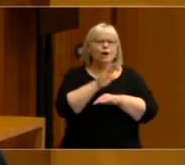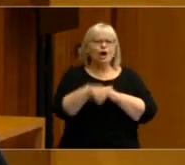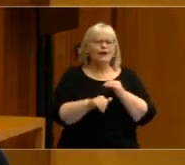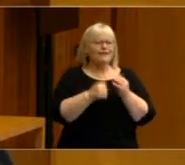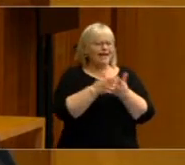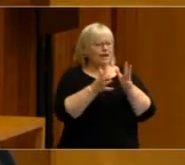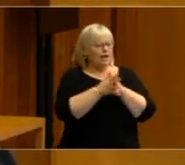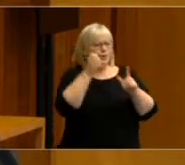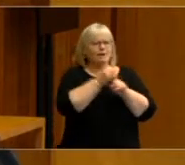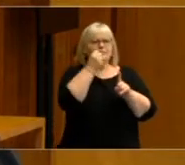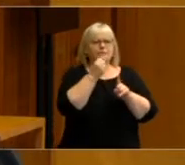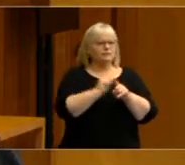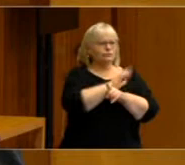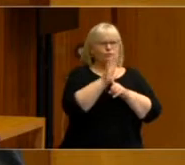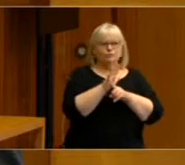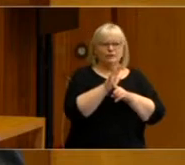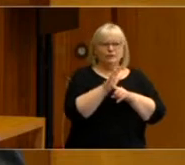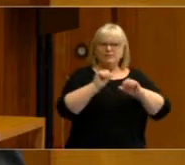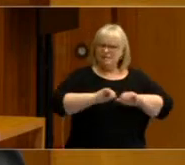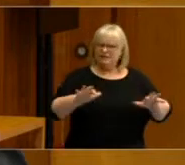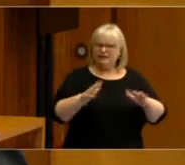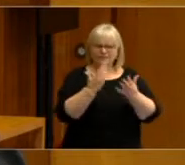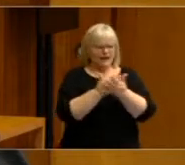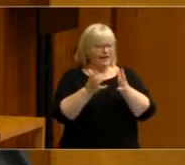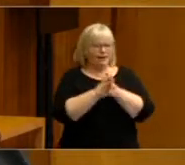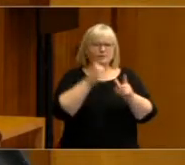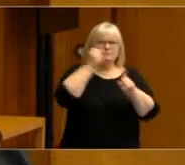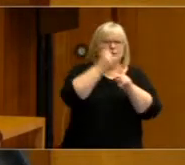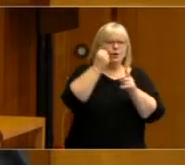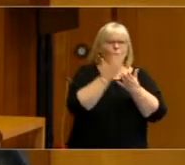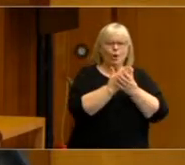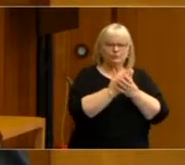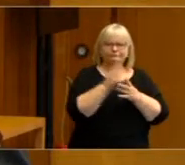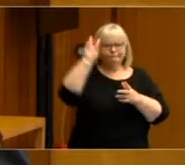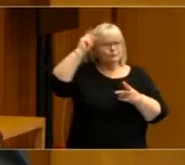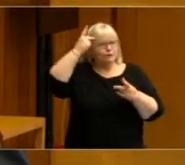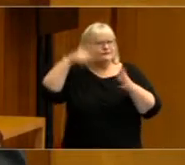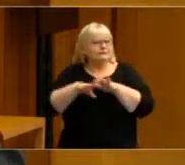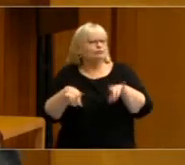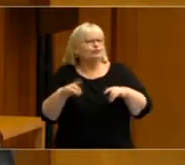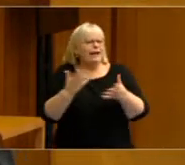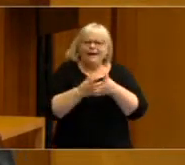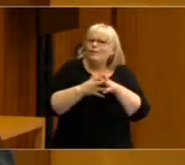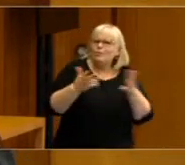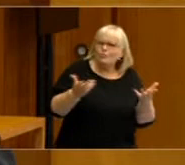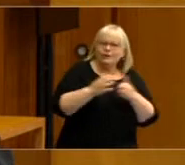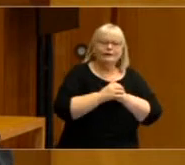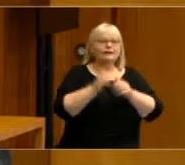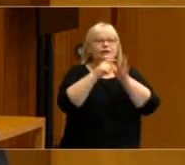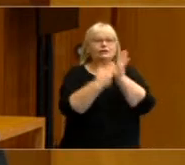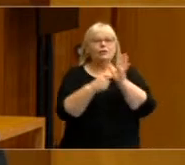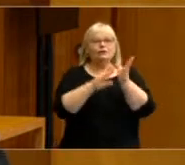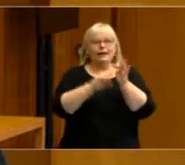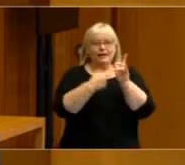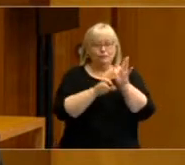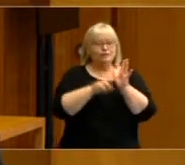implications of the COVID-19 pandemic for democratic politics in Australia. Dr Cameron is a